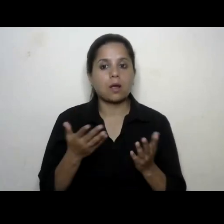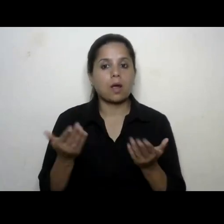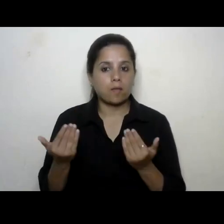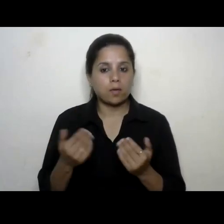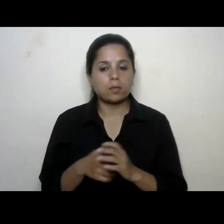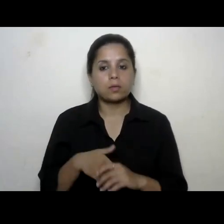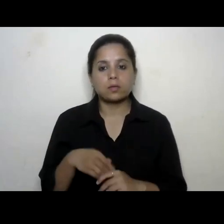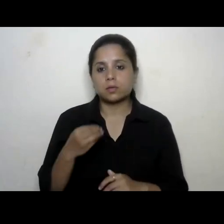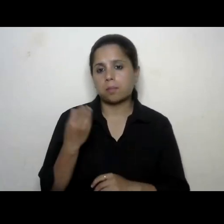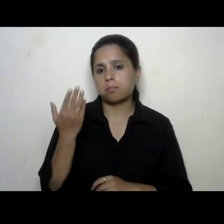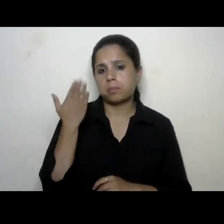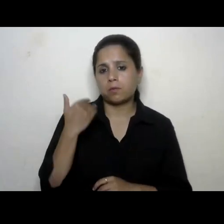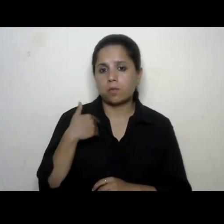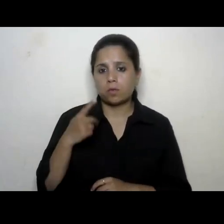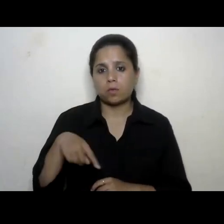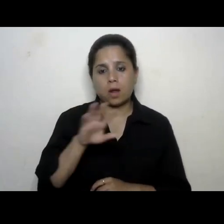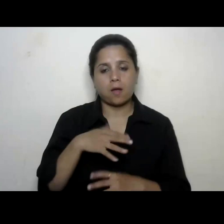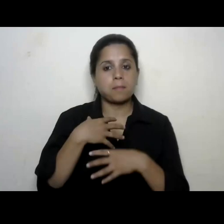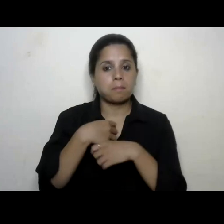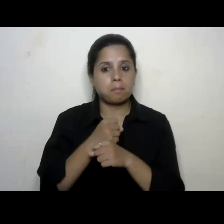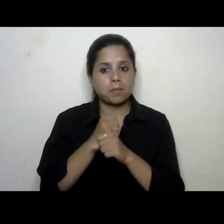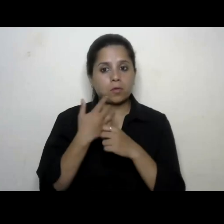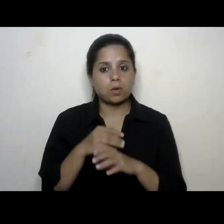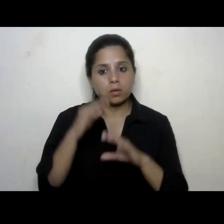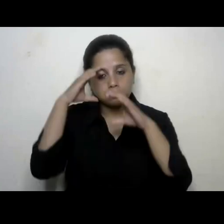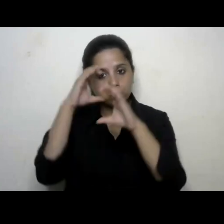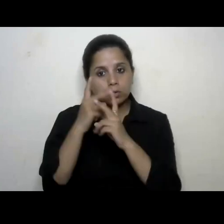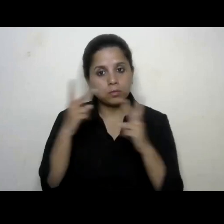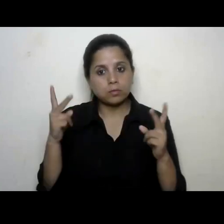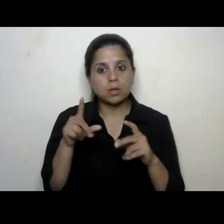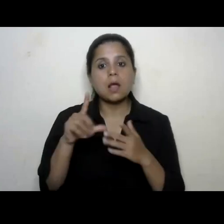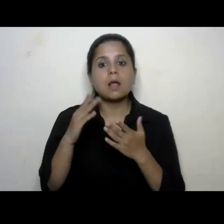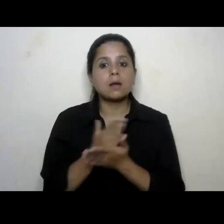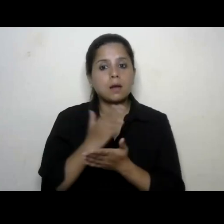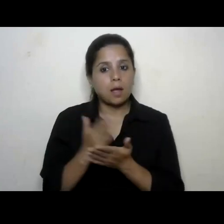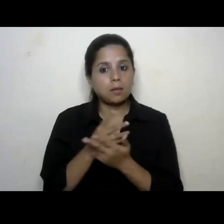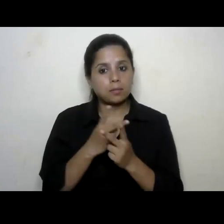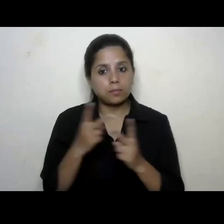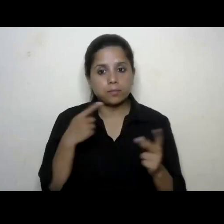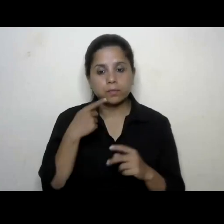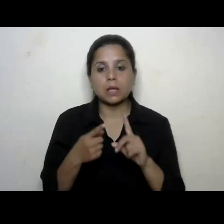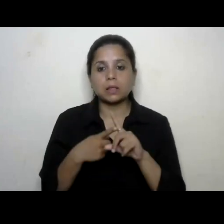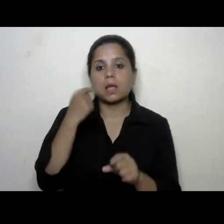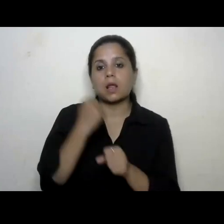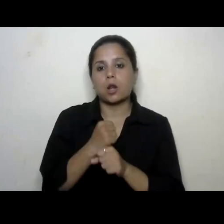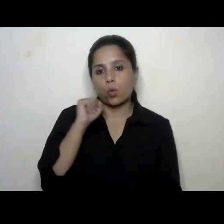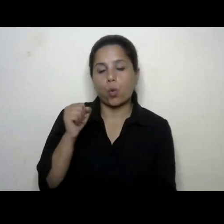recently we have developed a dedicated library for telangana governor